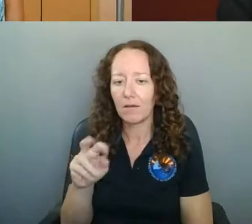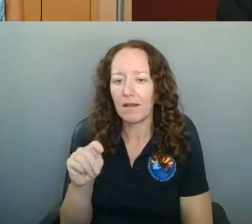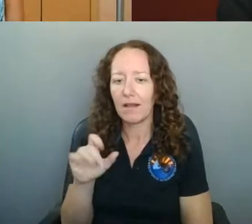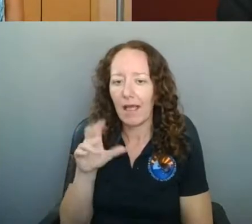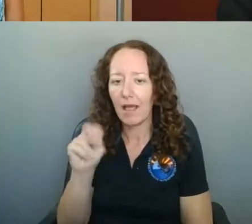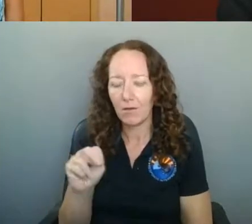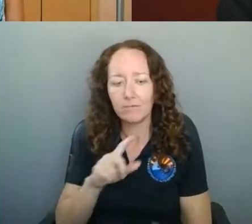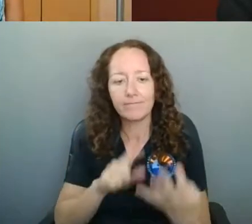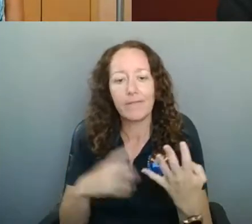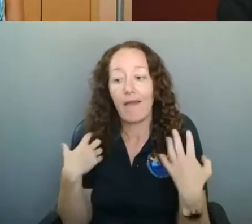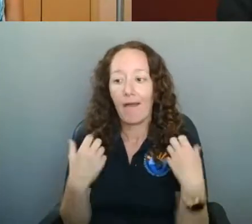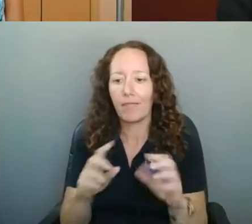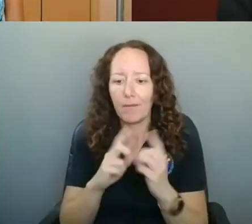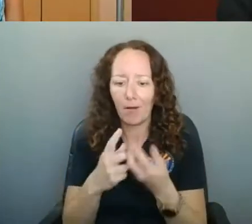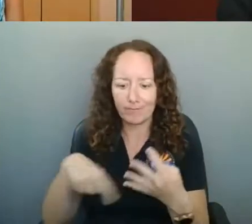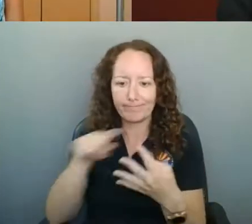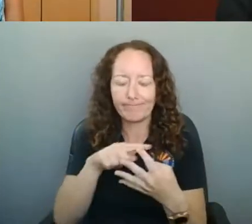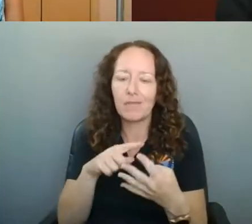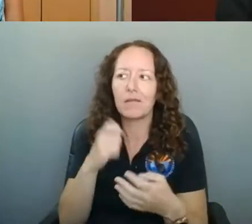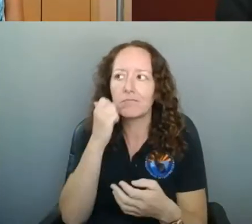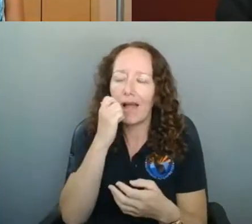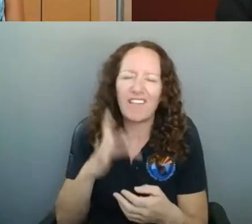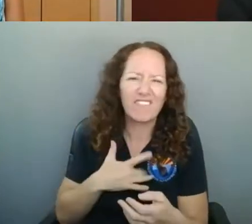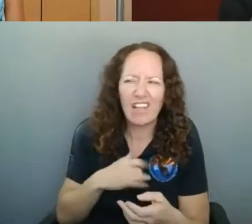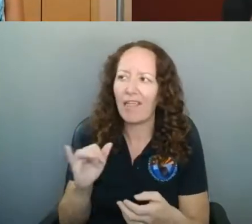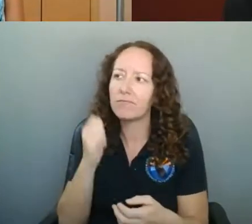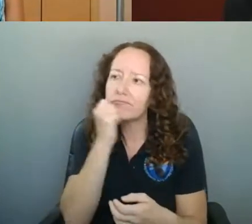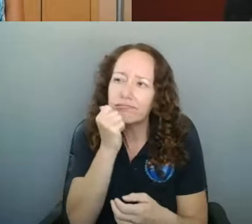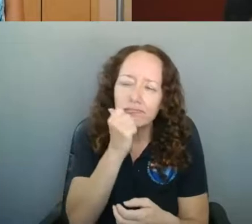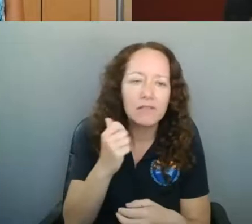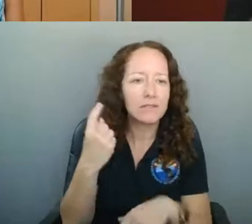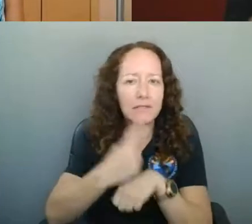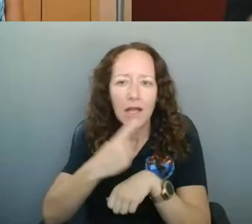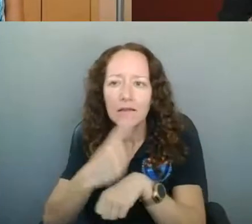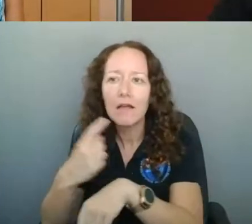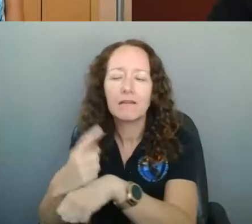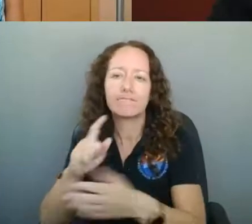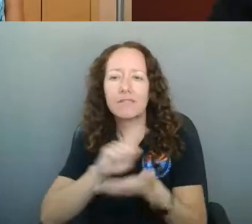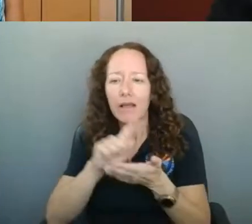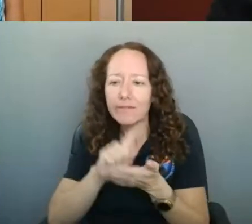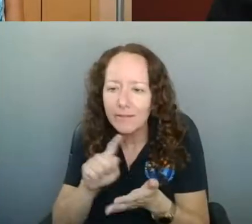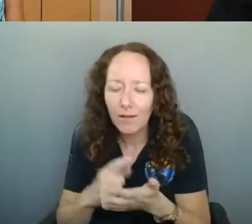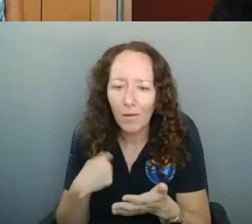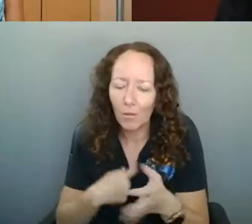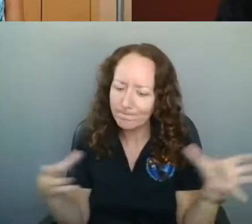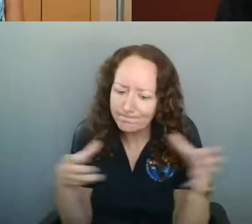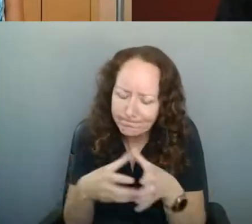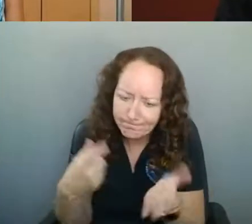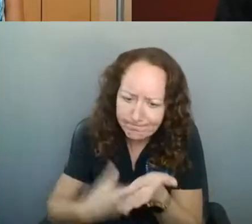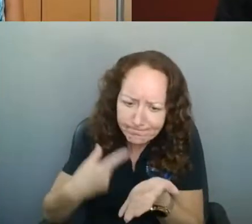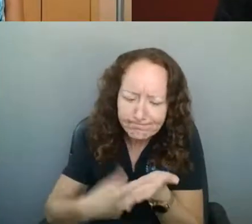hourly conversations about all of our businesses. And we care about everyone.